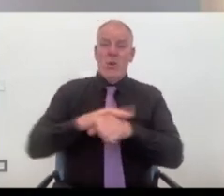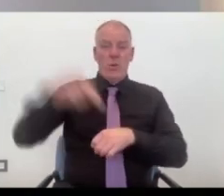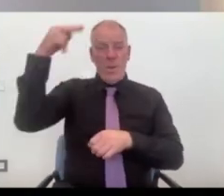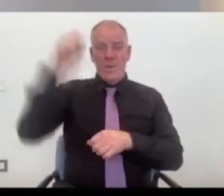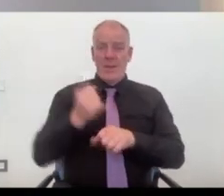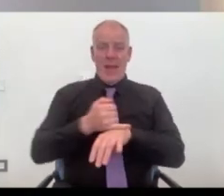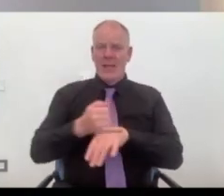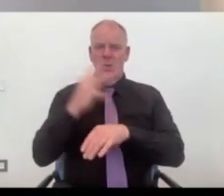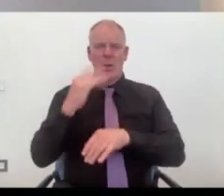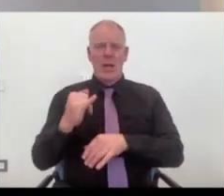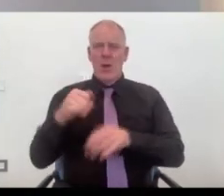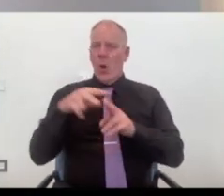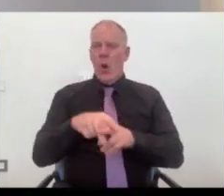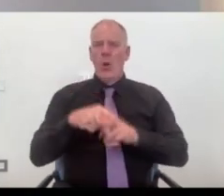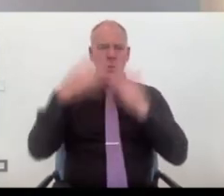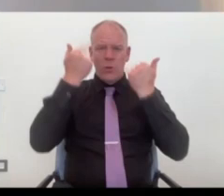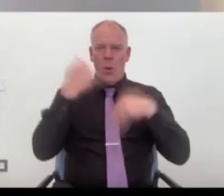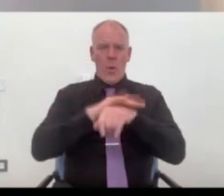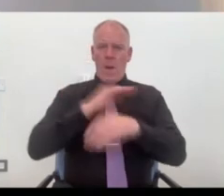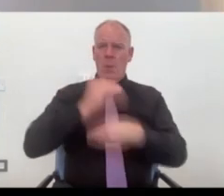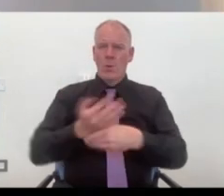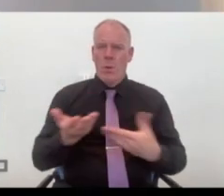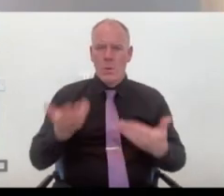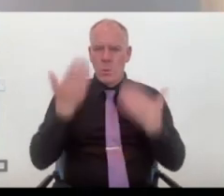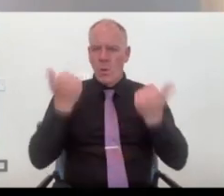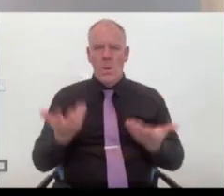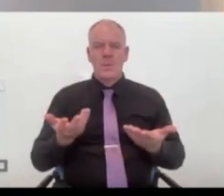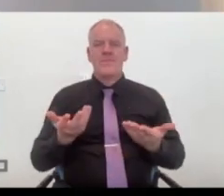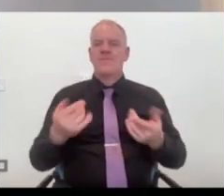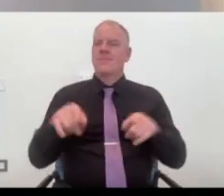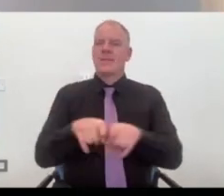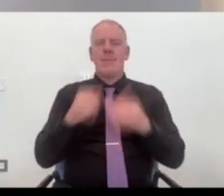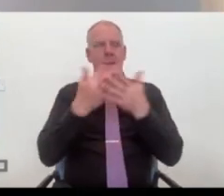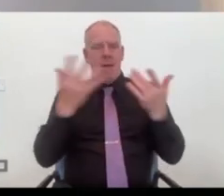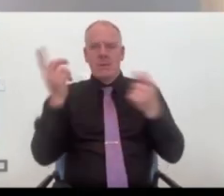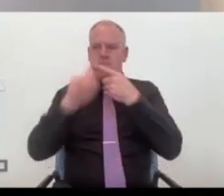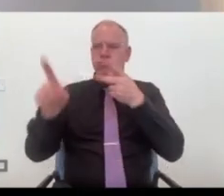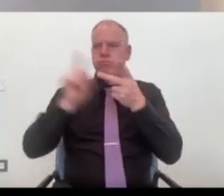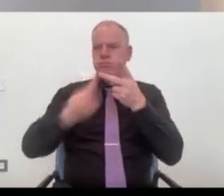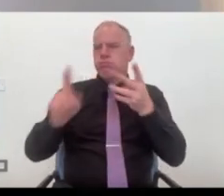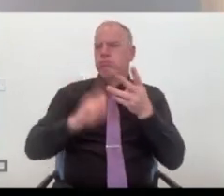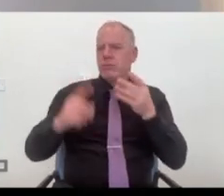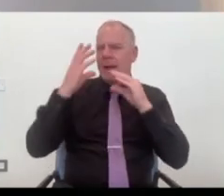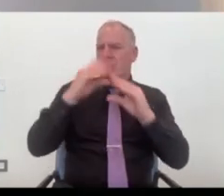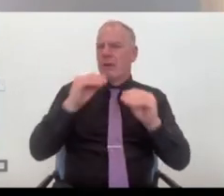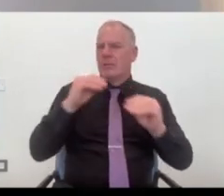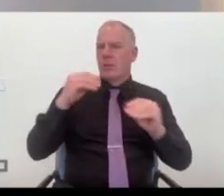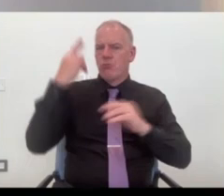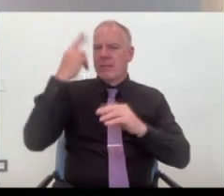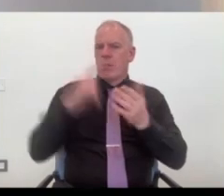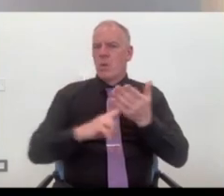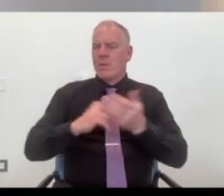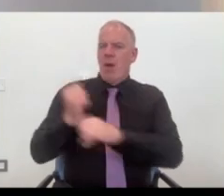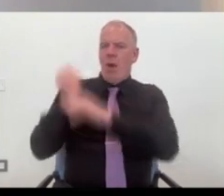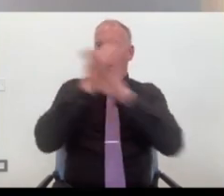because like horses don't know where the border is. And that's the same. Like there's a lot of different kind of educational purposes. Like there's a